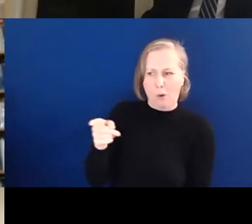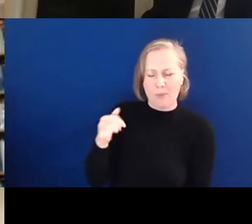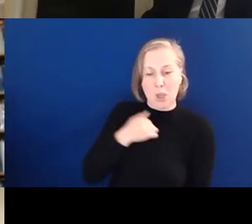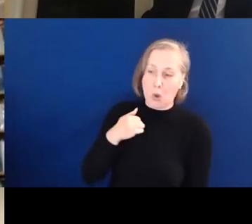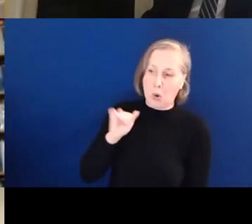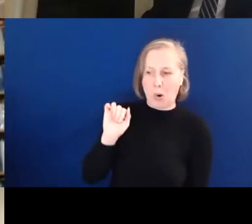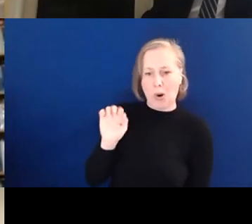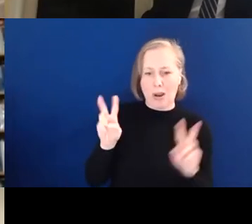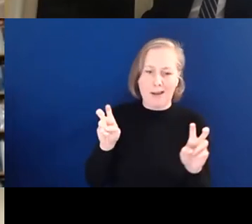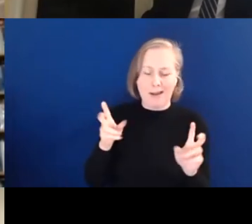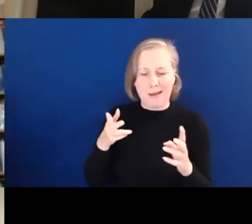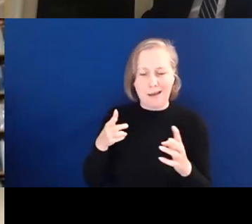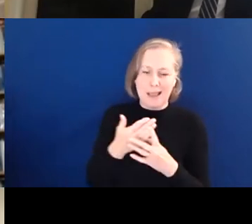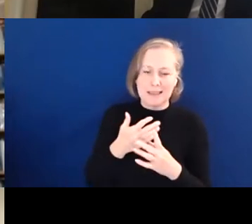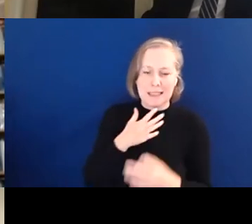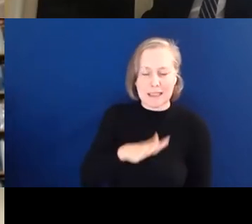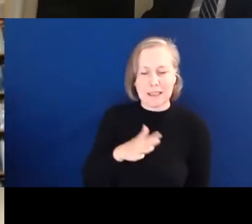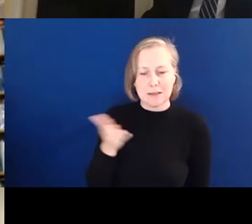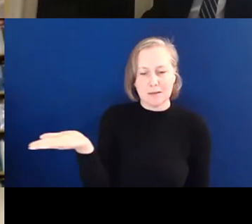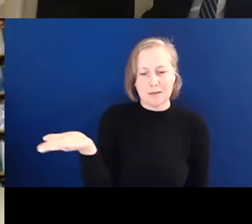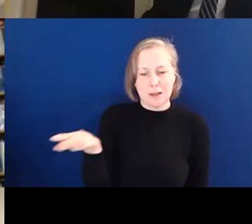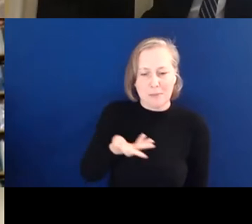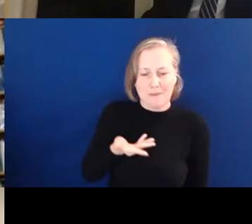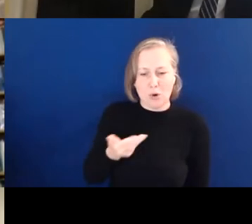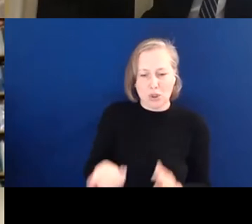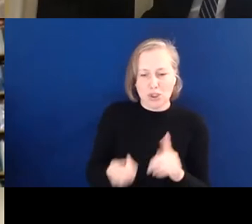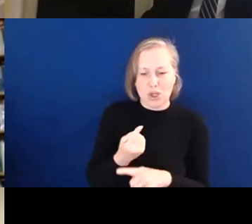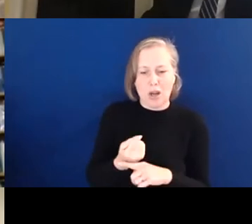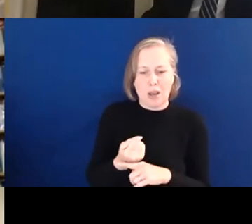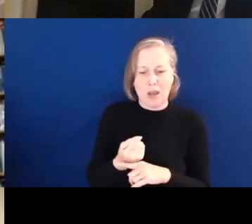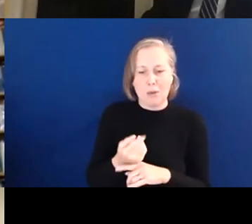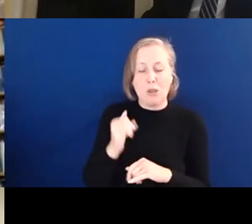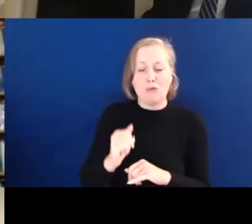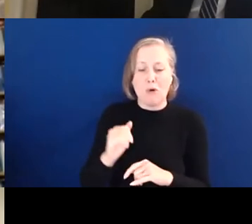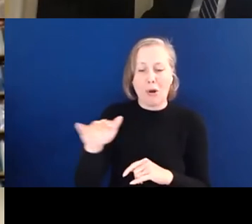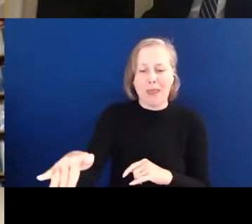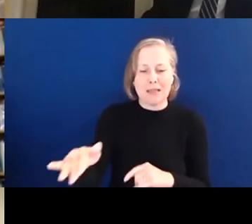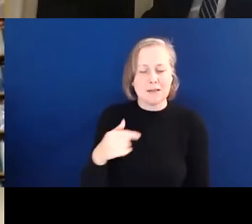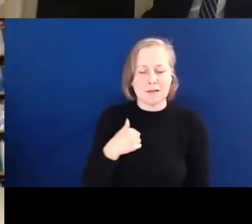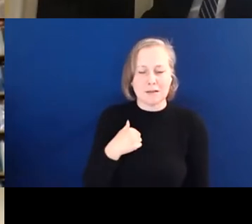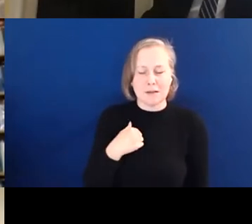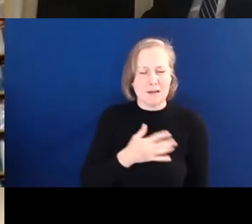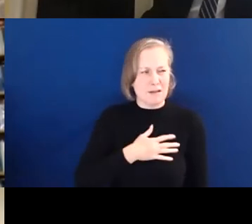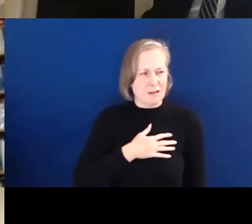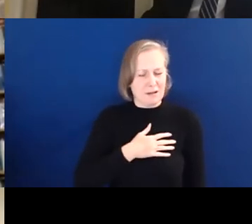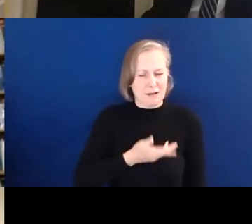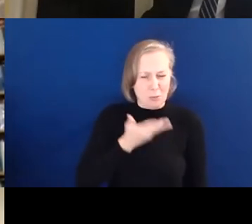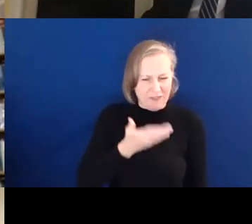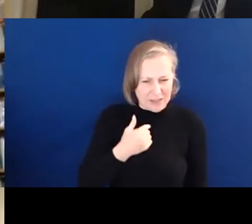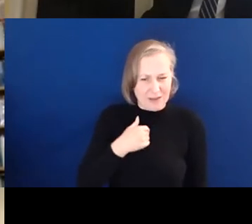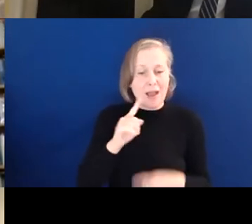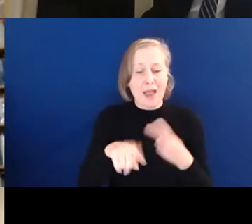needs during or before turning up at the wrong entrance, which is both offensive and misses the point.